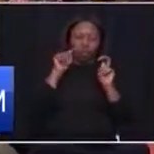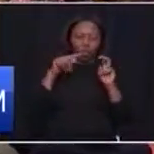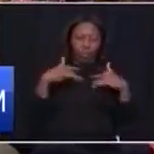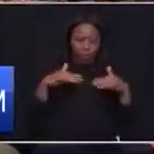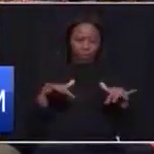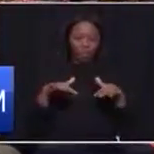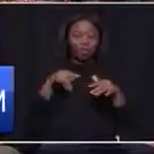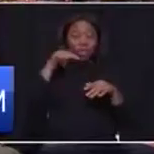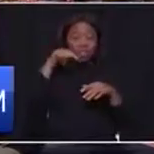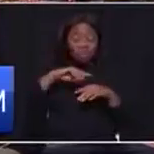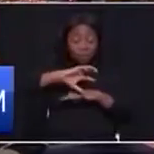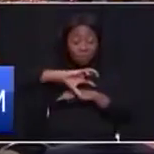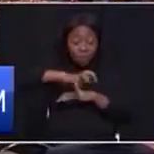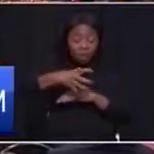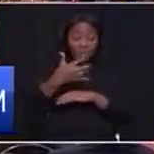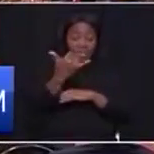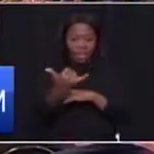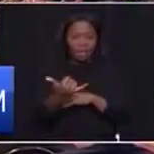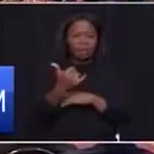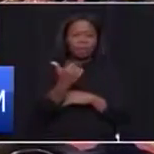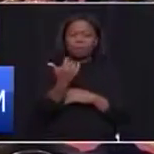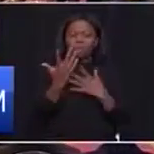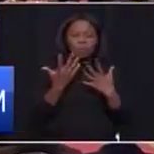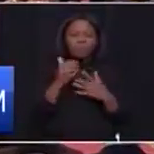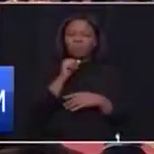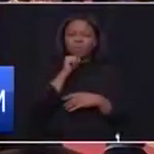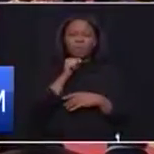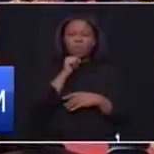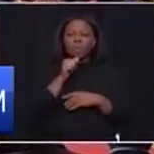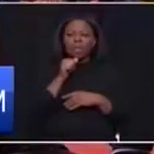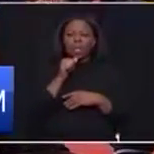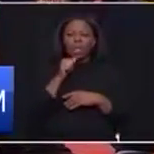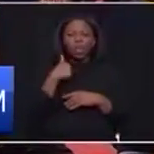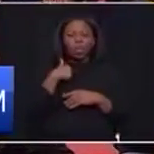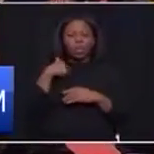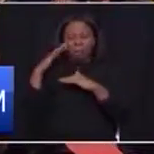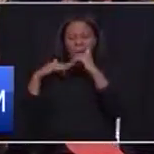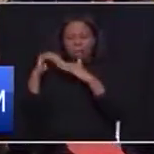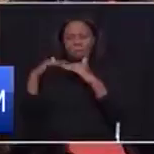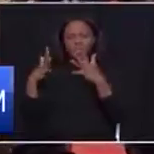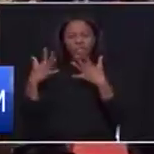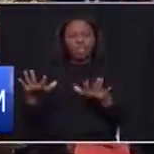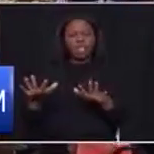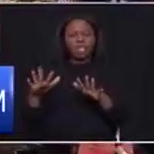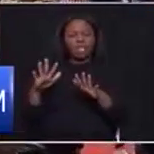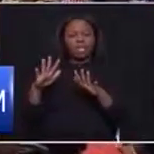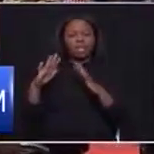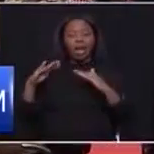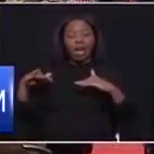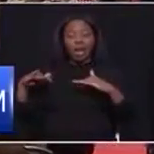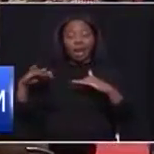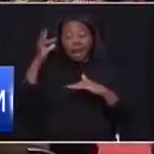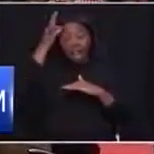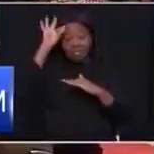province, despite the fact that we have built more than 1.2 million government-subsidized